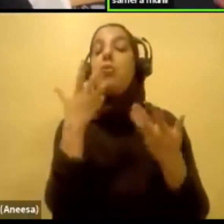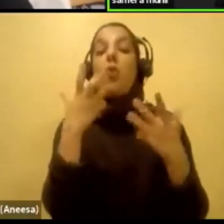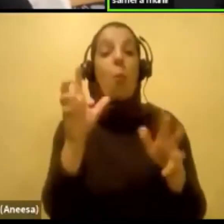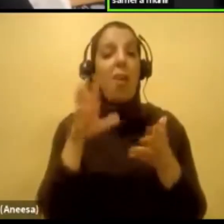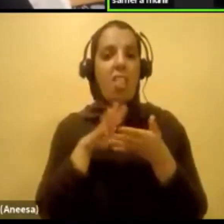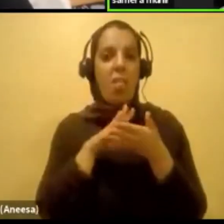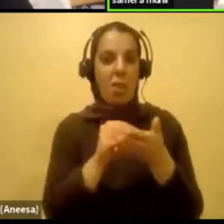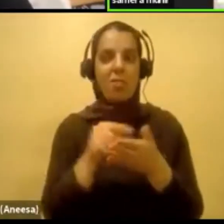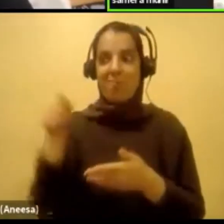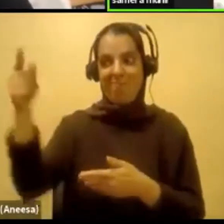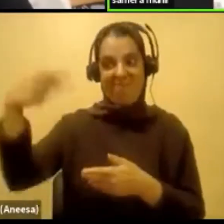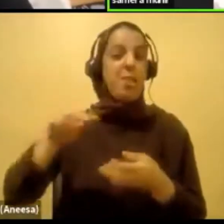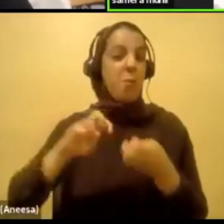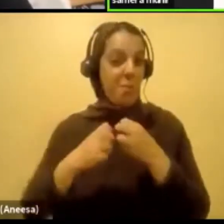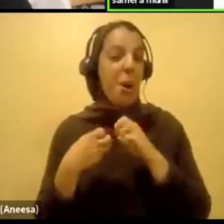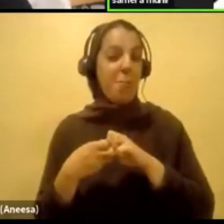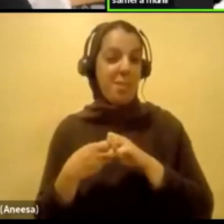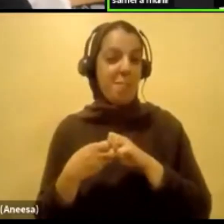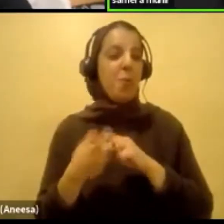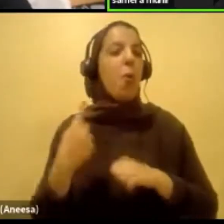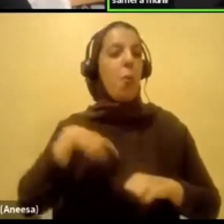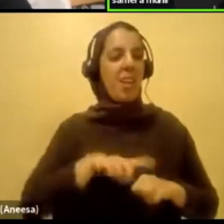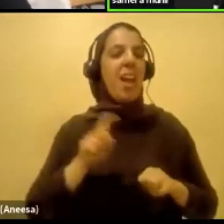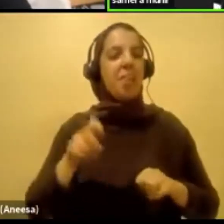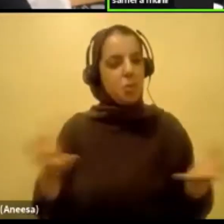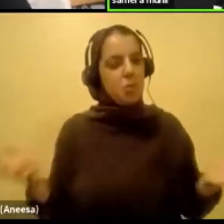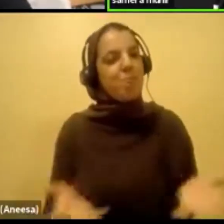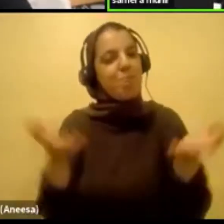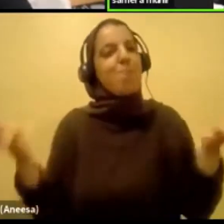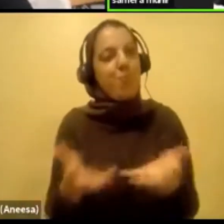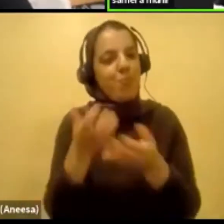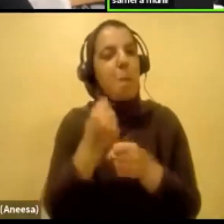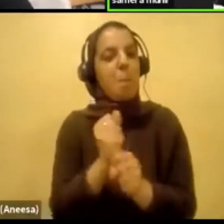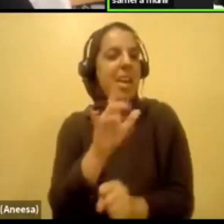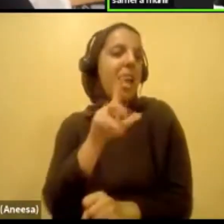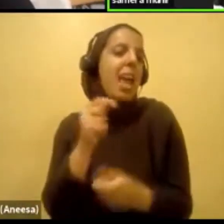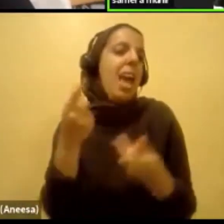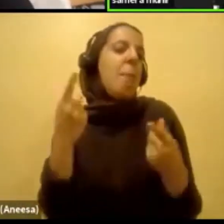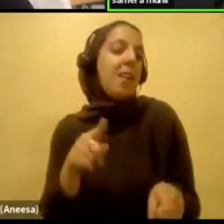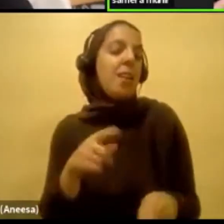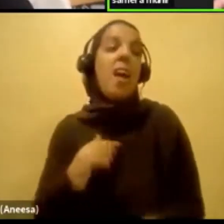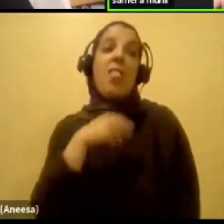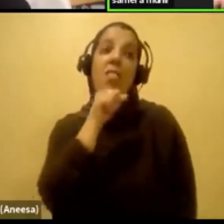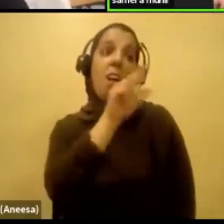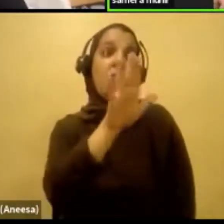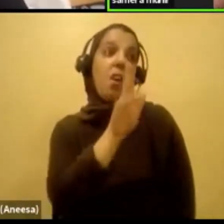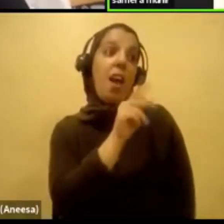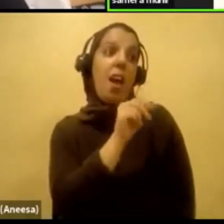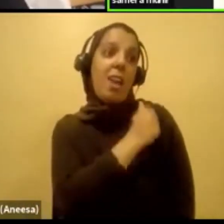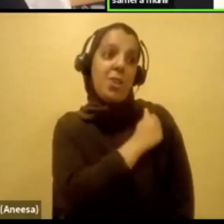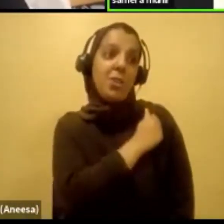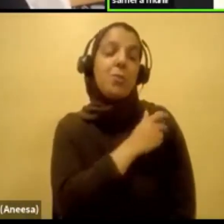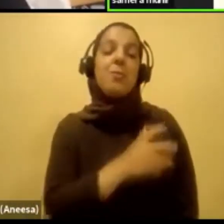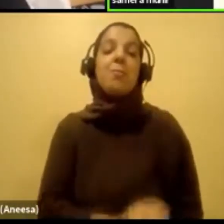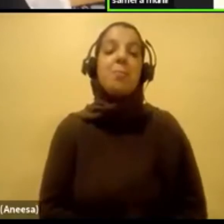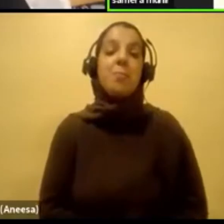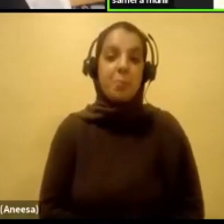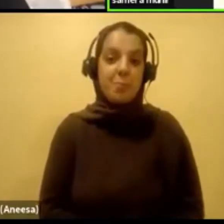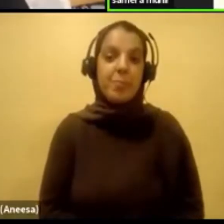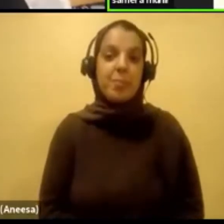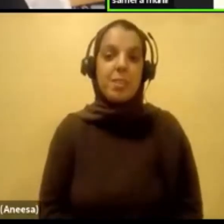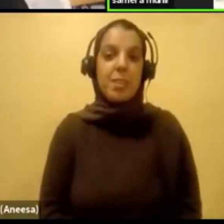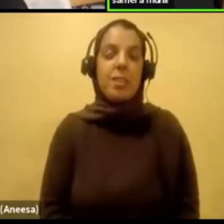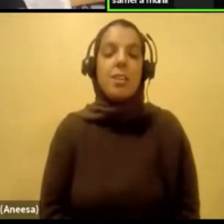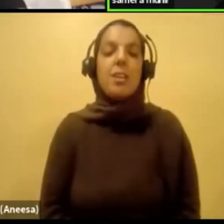let's just, you know, make it happen. I love it. I love it. All right. Next question,